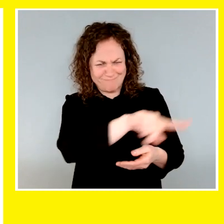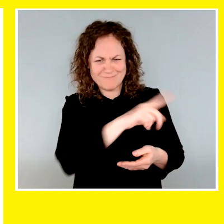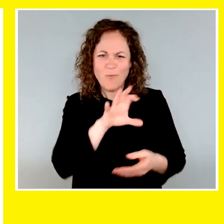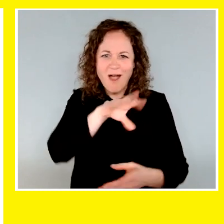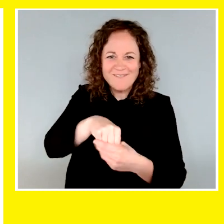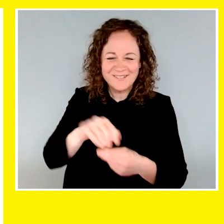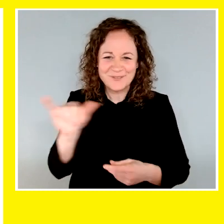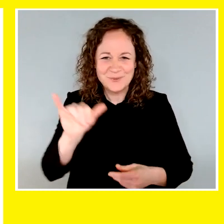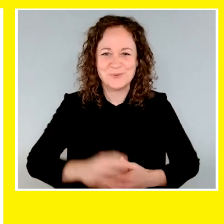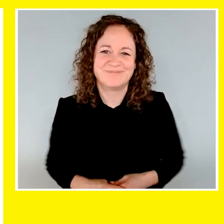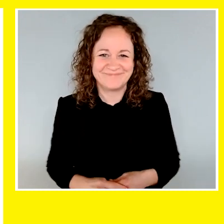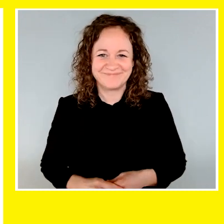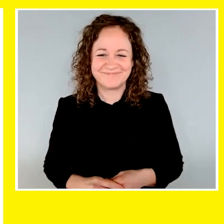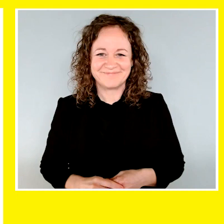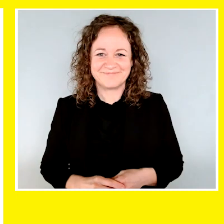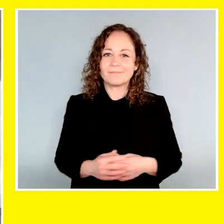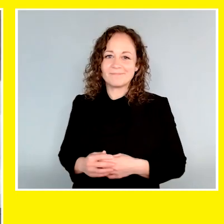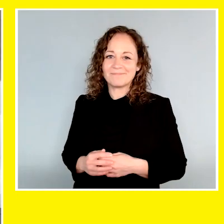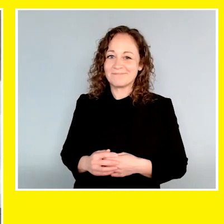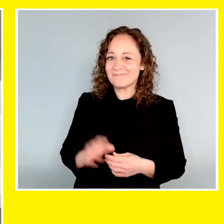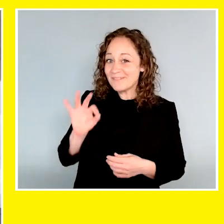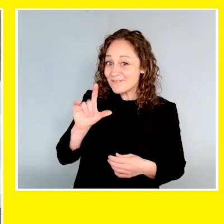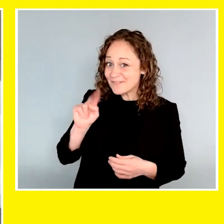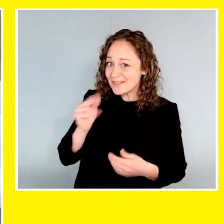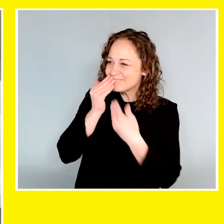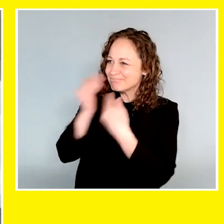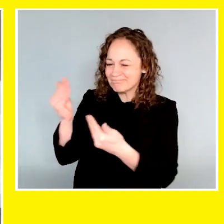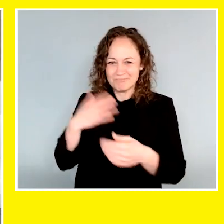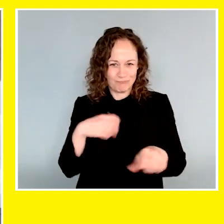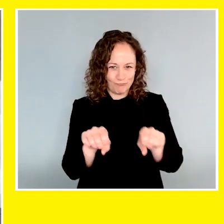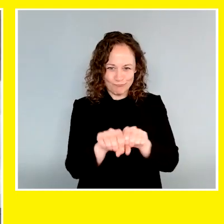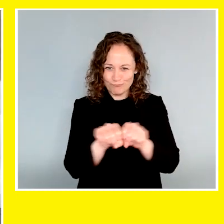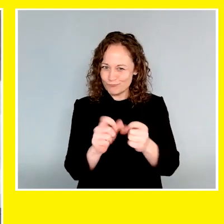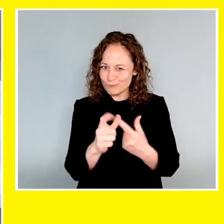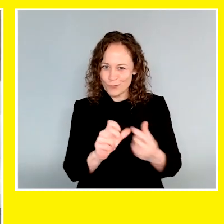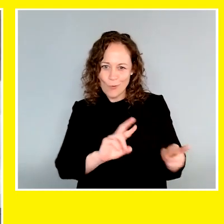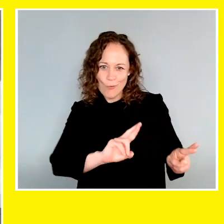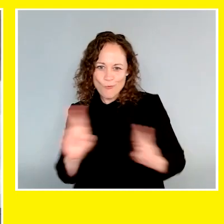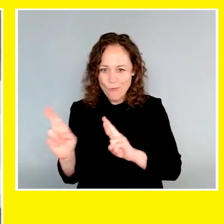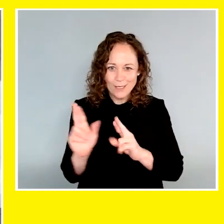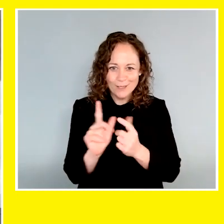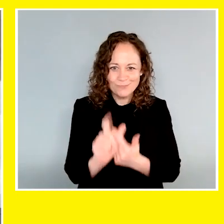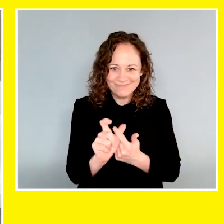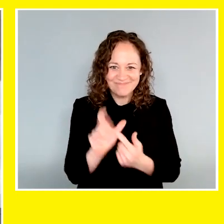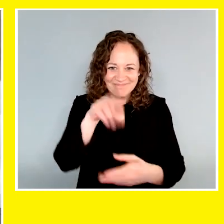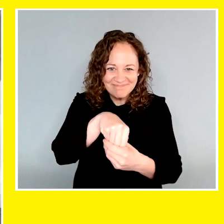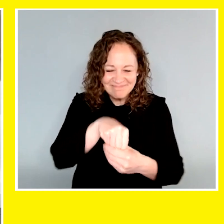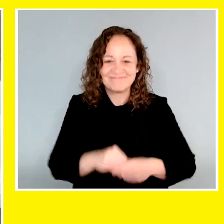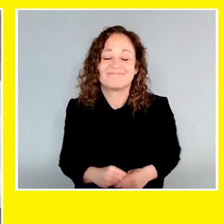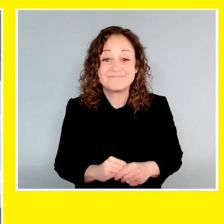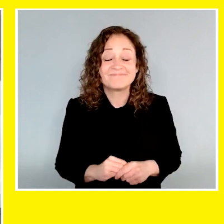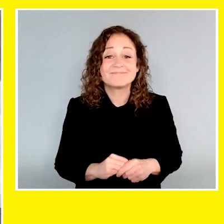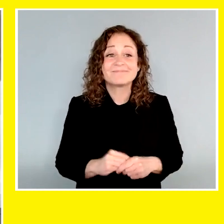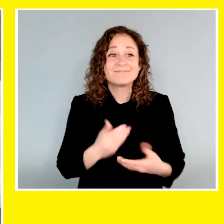pup with you if you have one. We want to participate too. Thanks, Flynn. I've already laced up my sneakers. I am ready for the challenge. Once